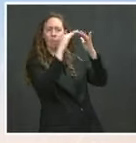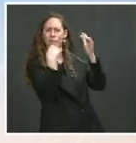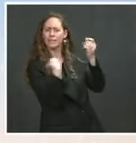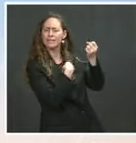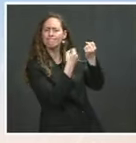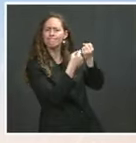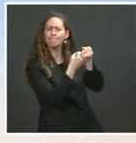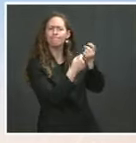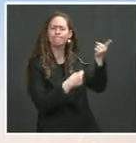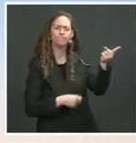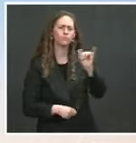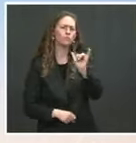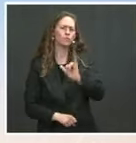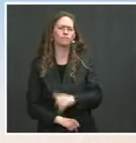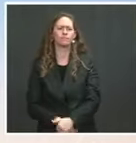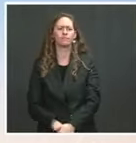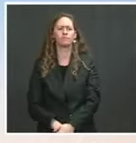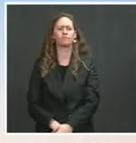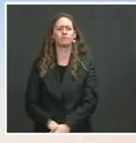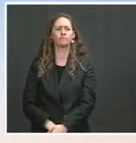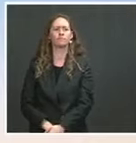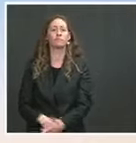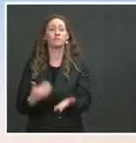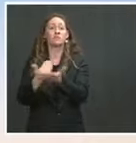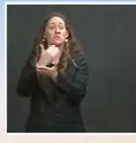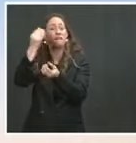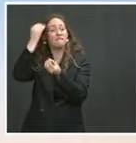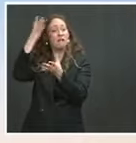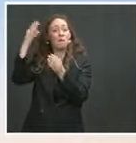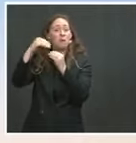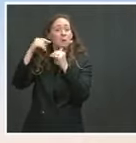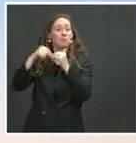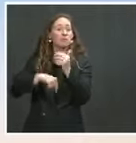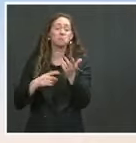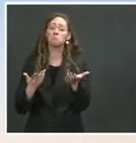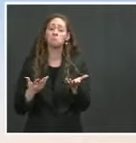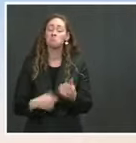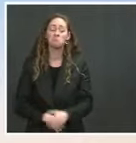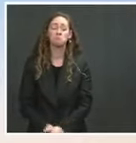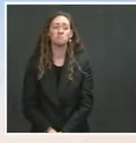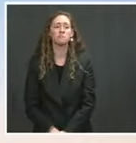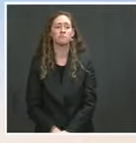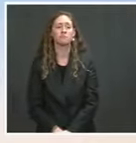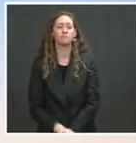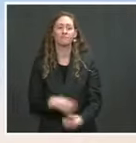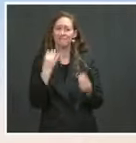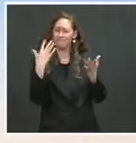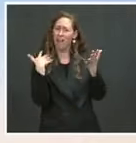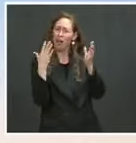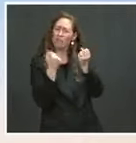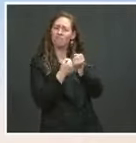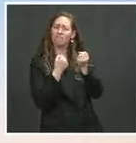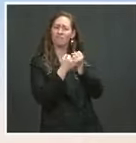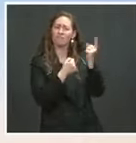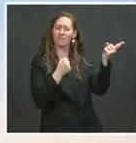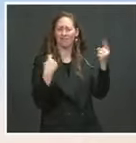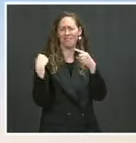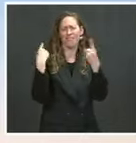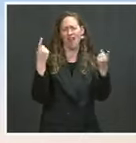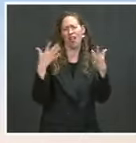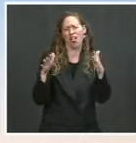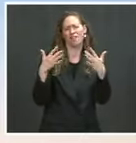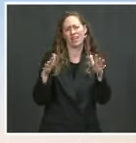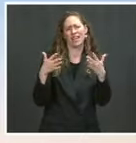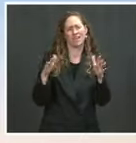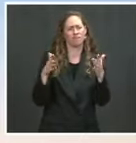Iron Dome? I don't have anything to preview for you in terms of additional support. We've long been a supporter, both in terms of our partnership,